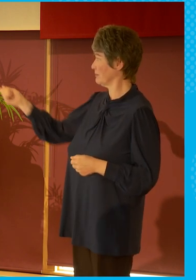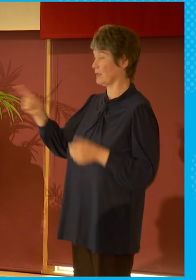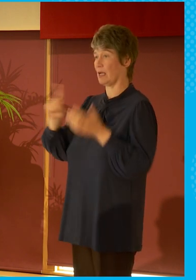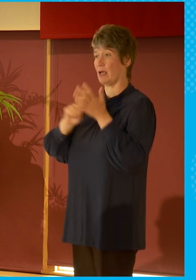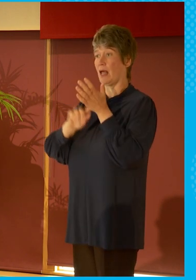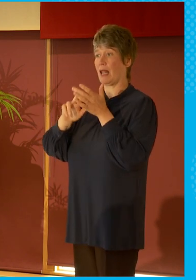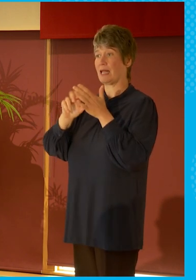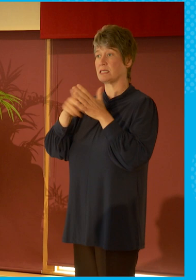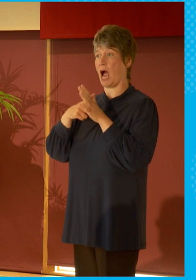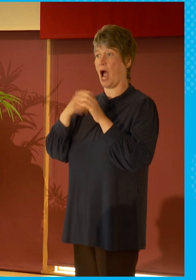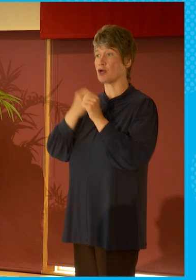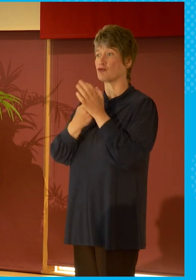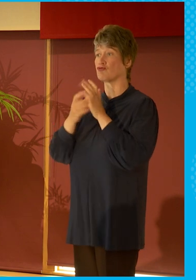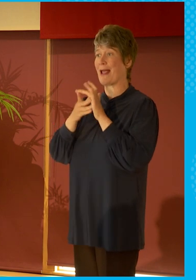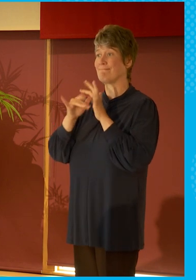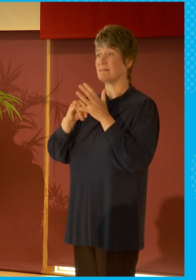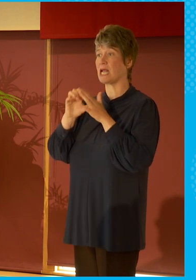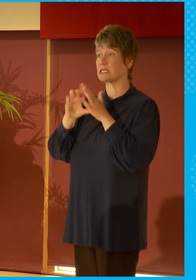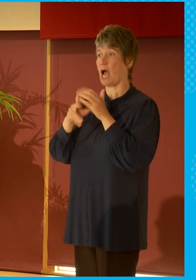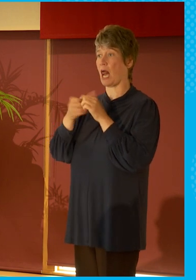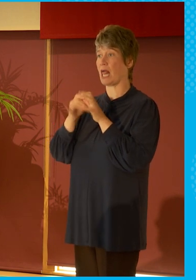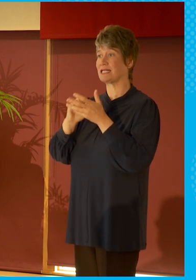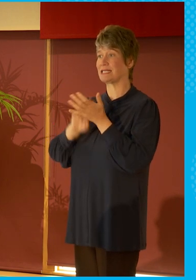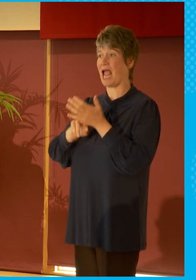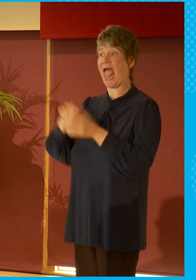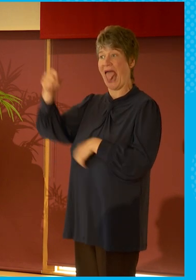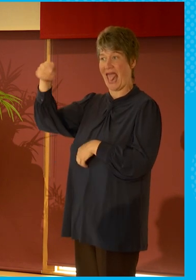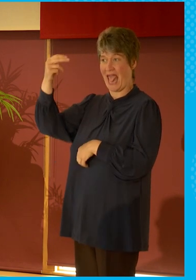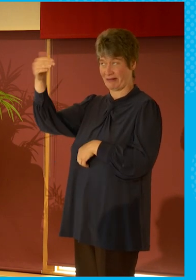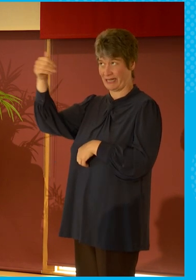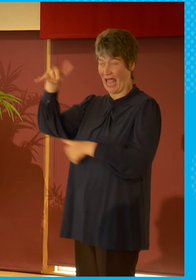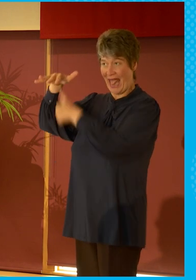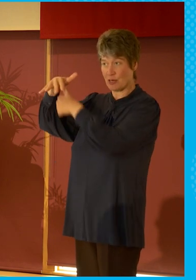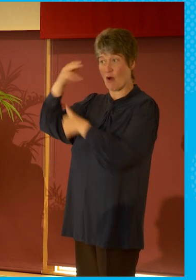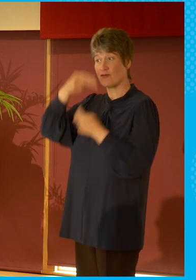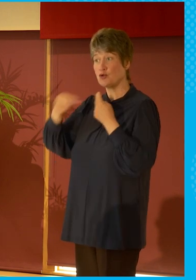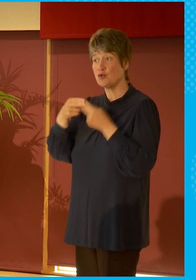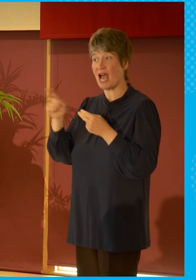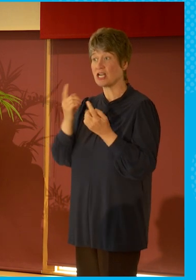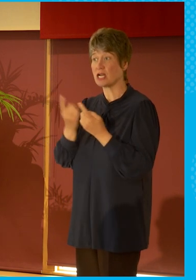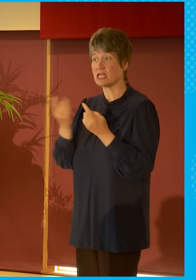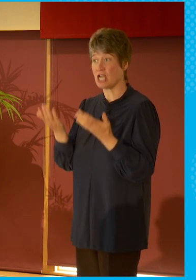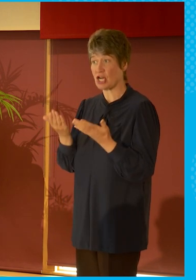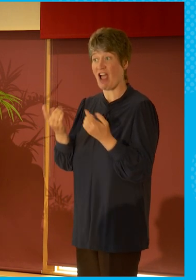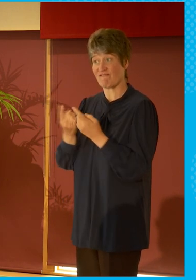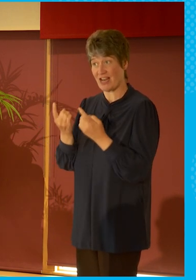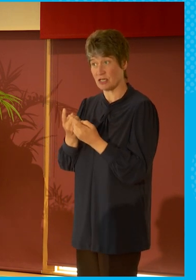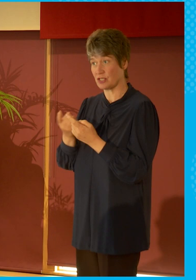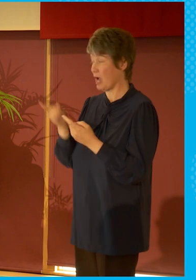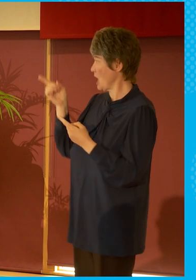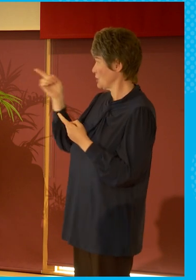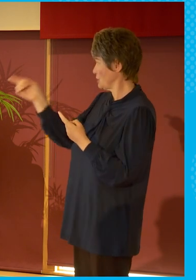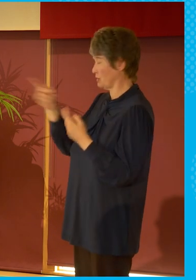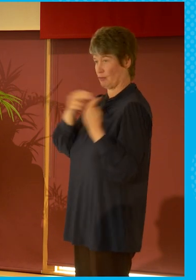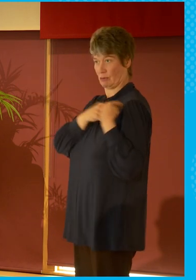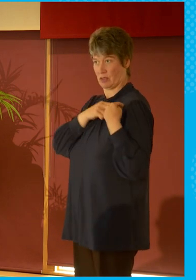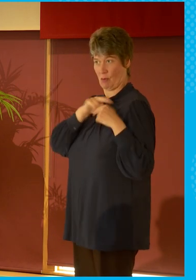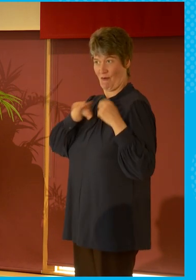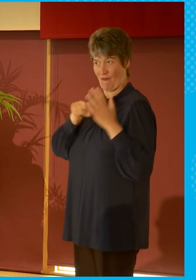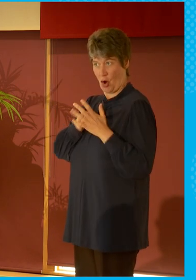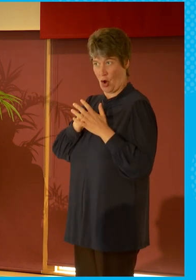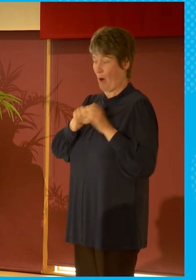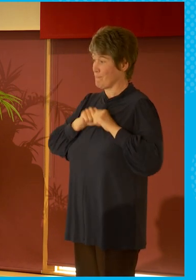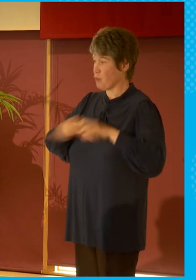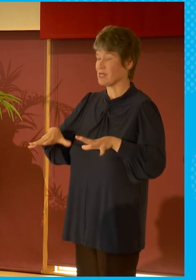who's STV's head of news and current affairs with the responsibility for operations in broadcast and digital across five